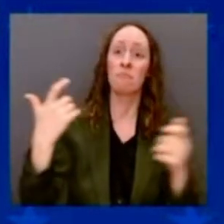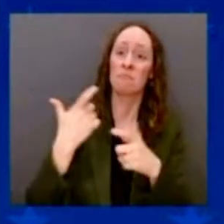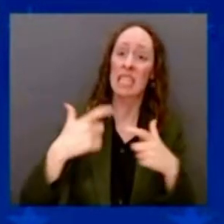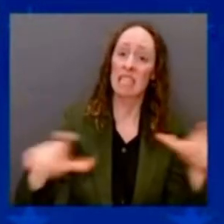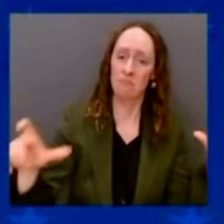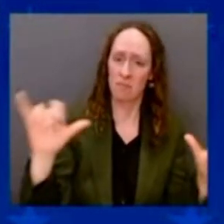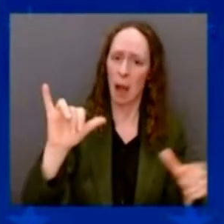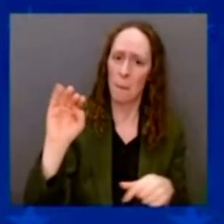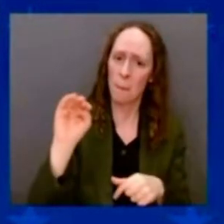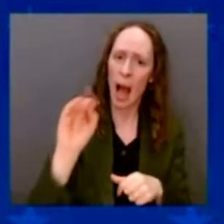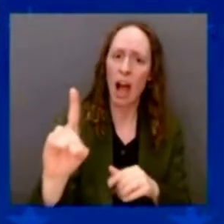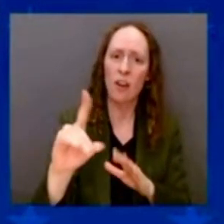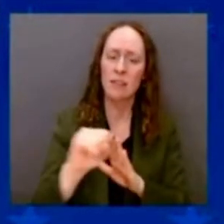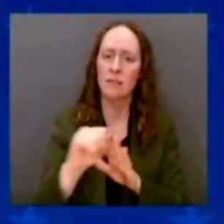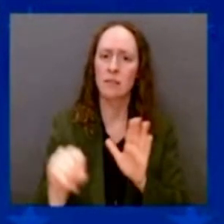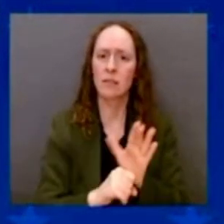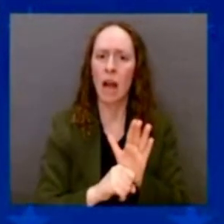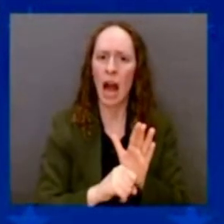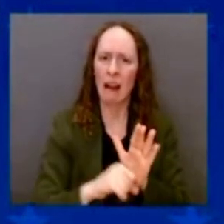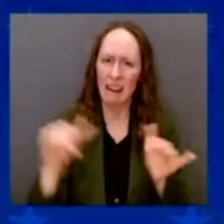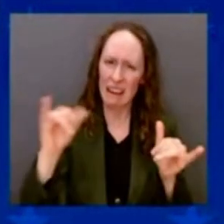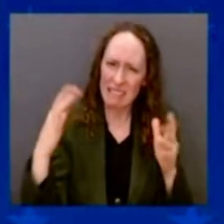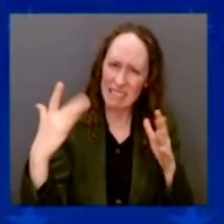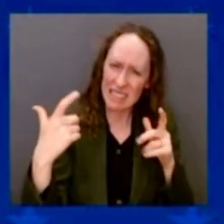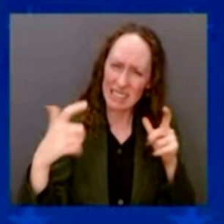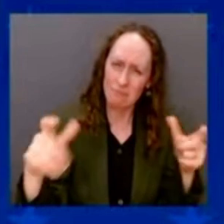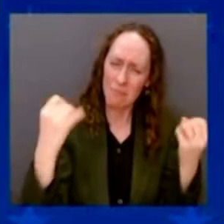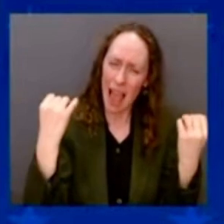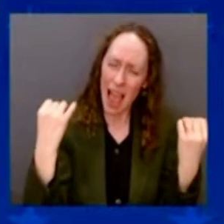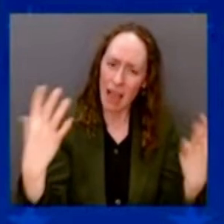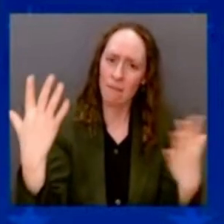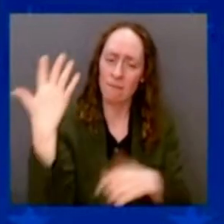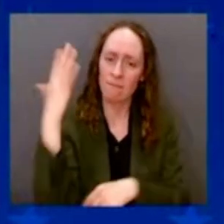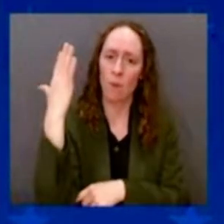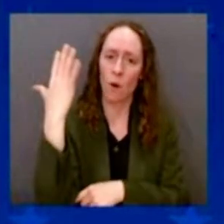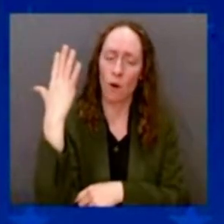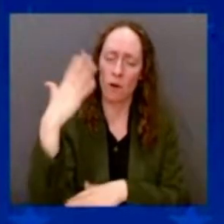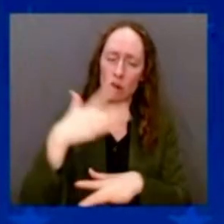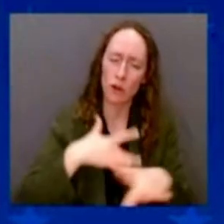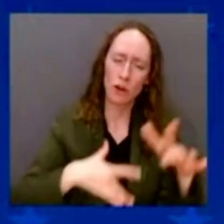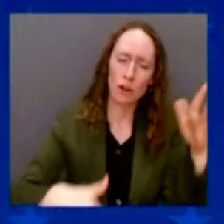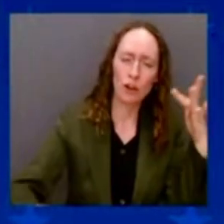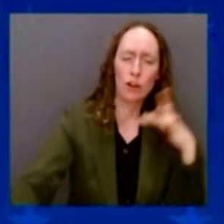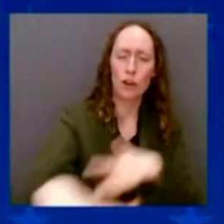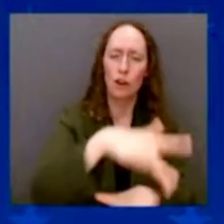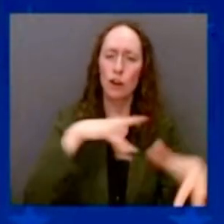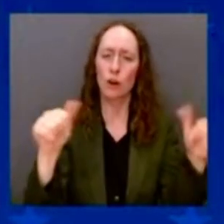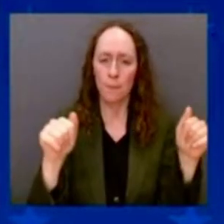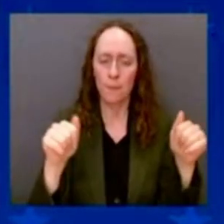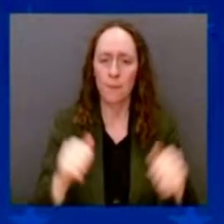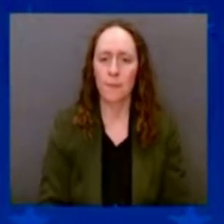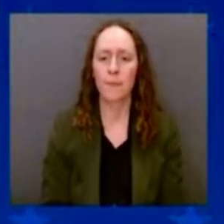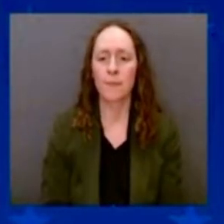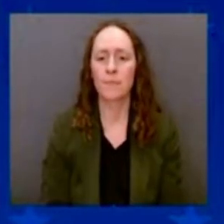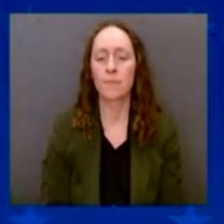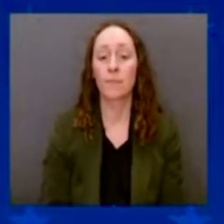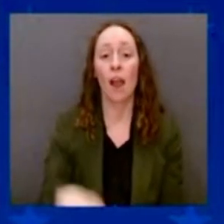has become a creek. You have all these environmental problems that are so profound they're hard to deny.